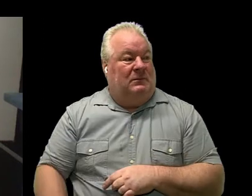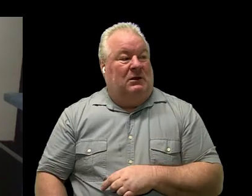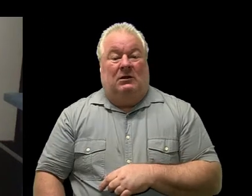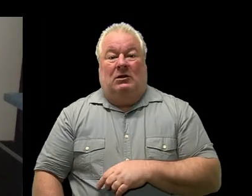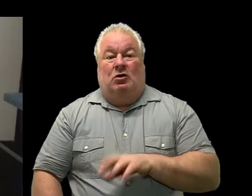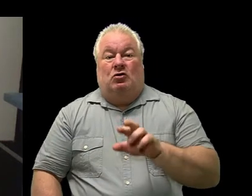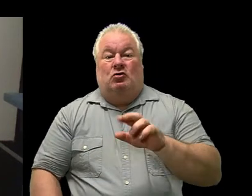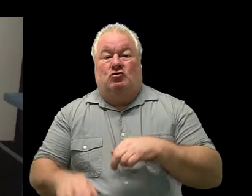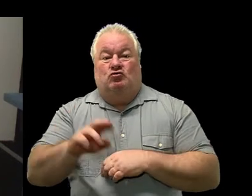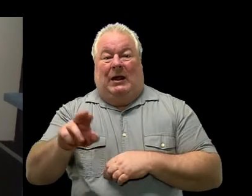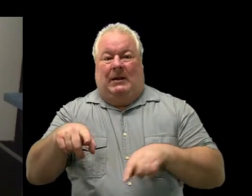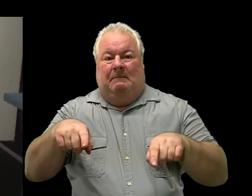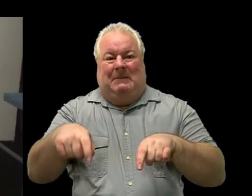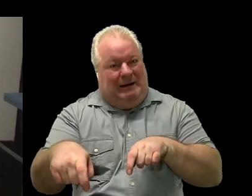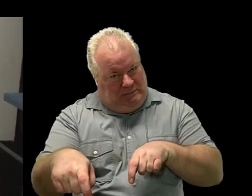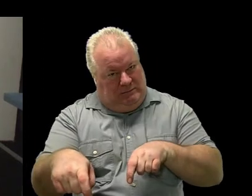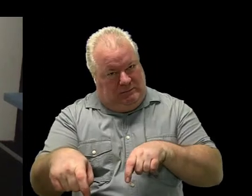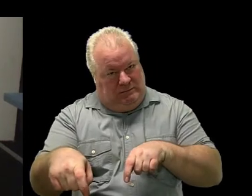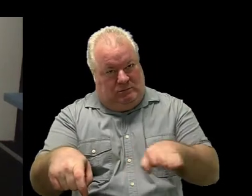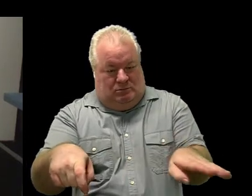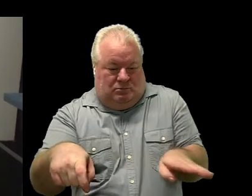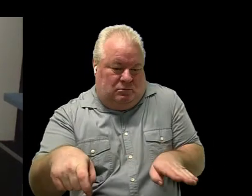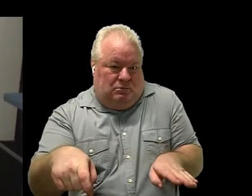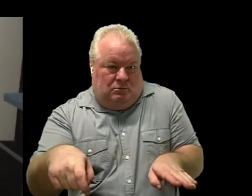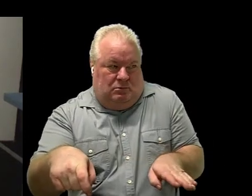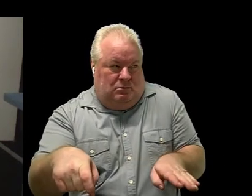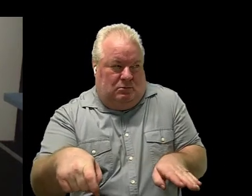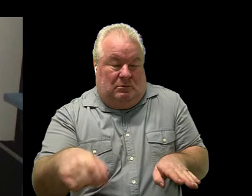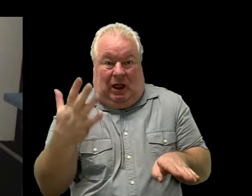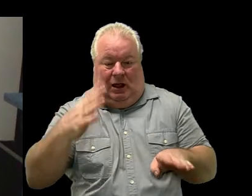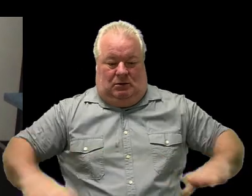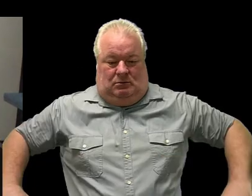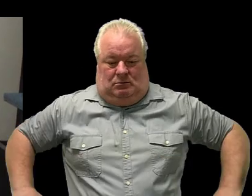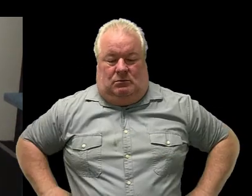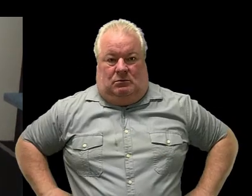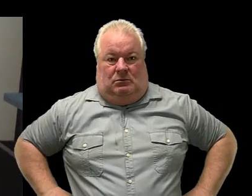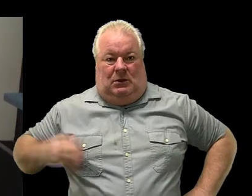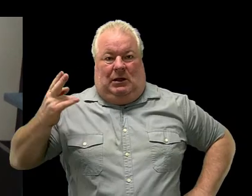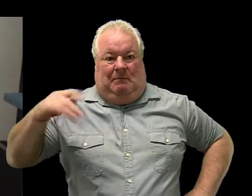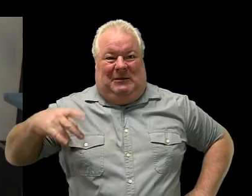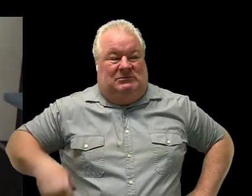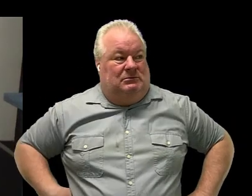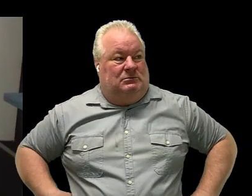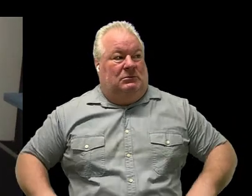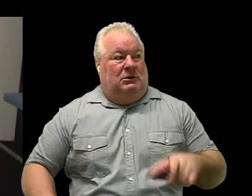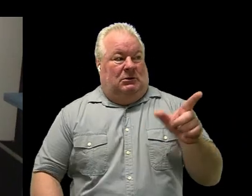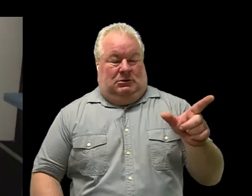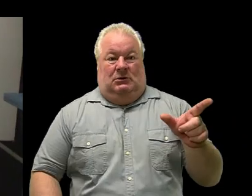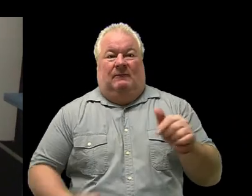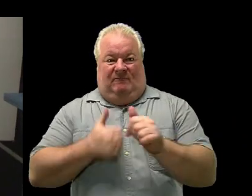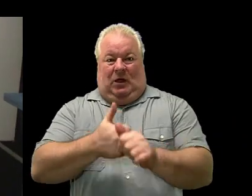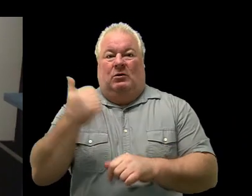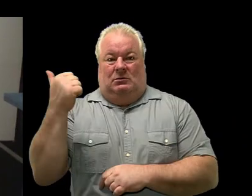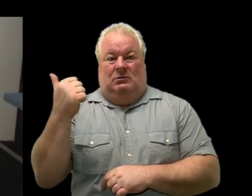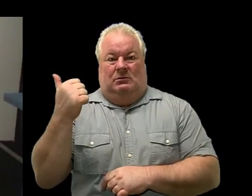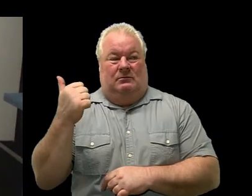right knee let's take your hands to your hips so we're bending the right knee we'll straighten the left leg take the arms out in front of you